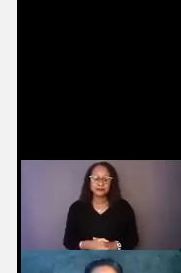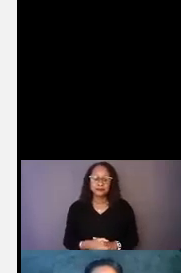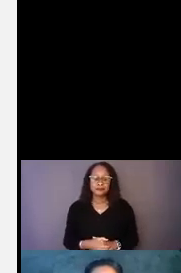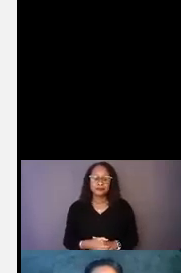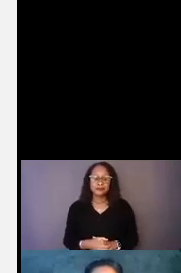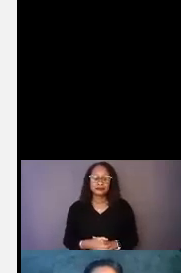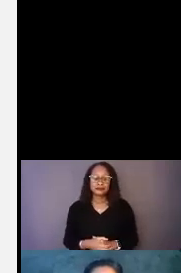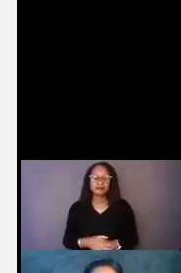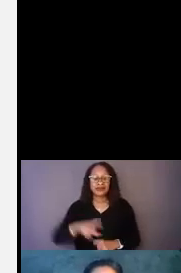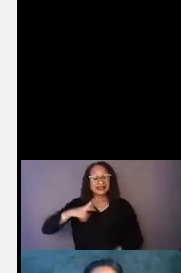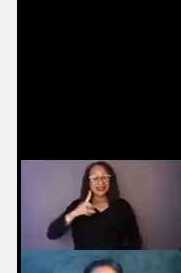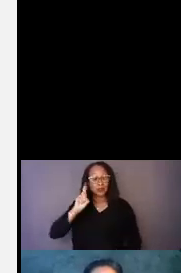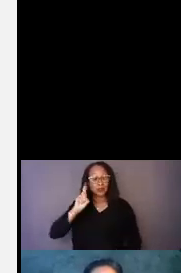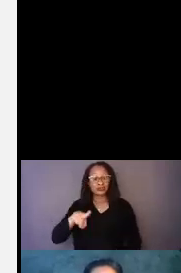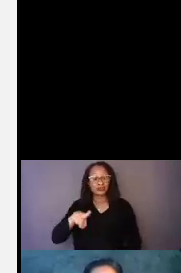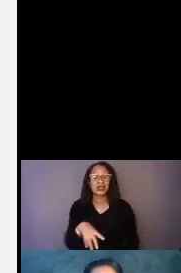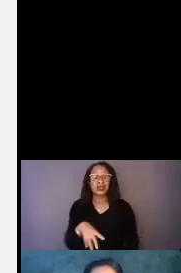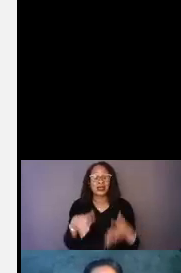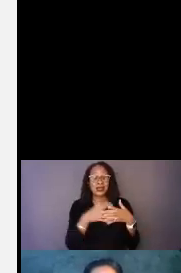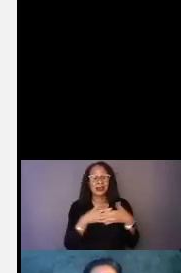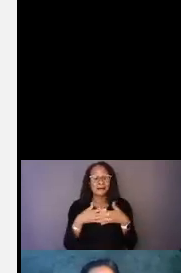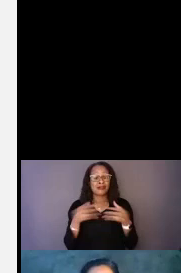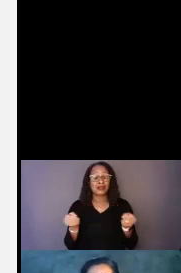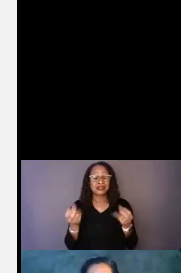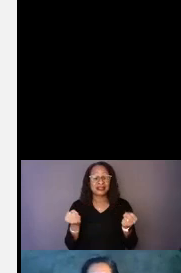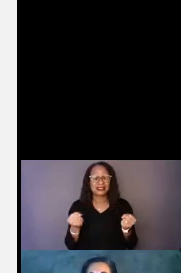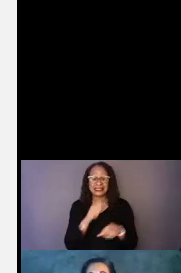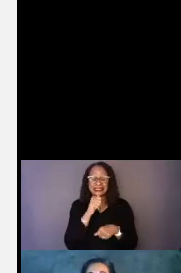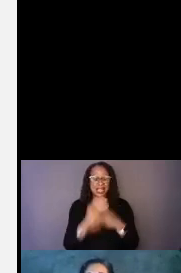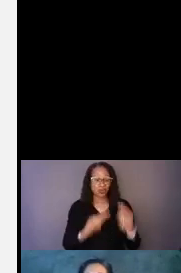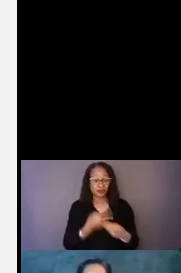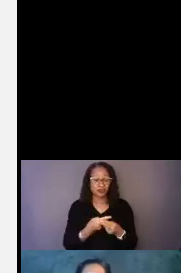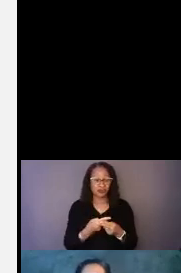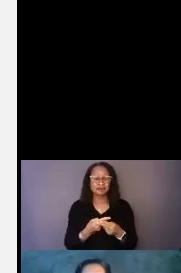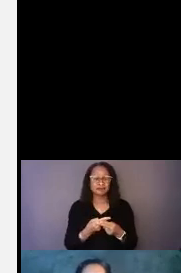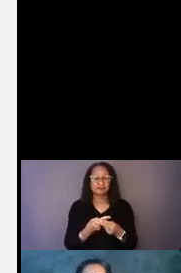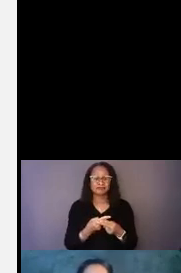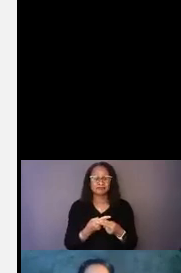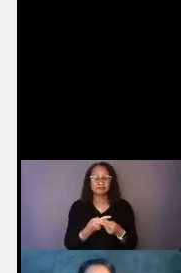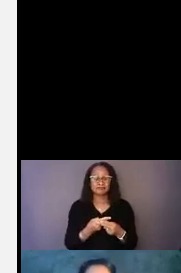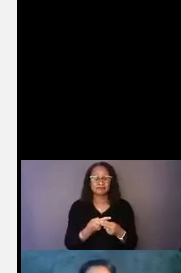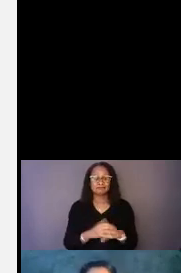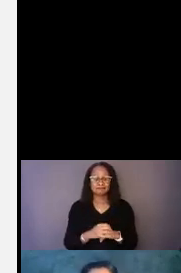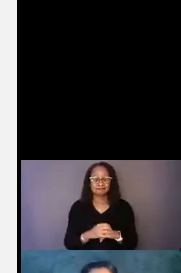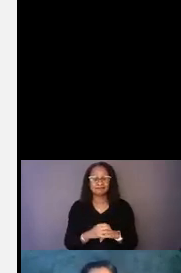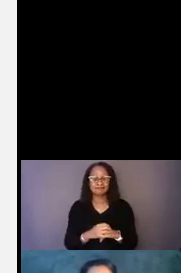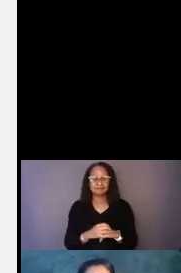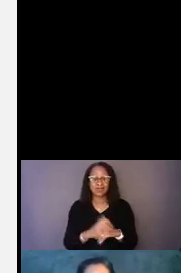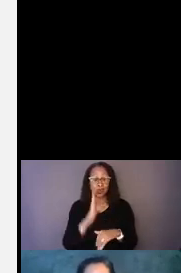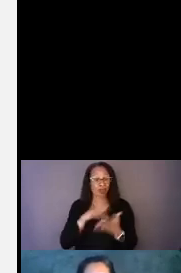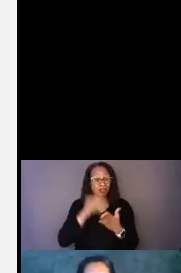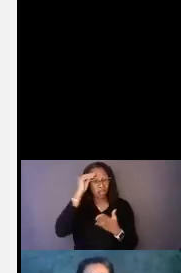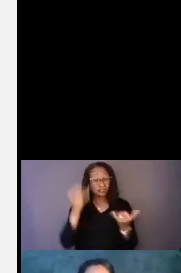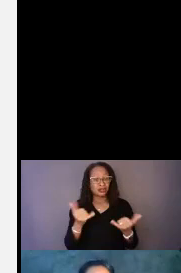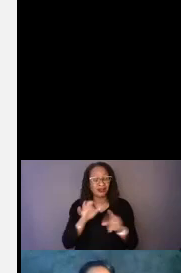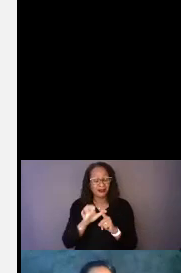For the second question, American Sign Language is not universal. And as we'll learn today, culture